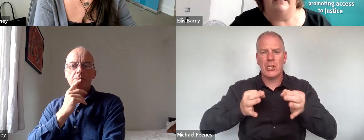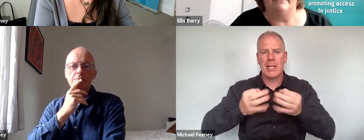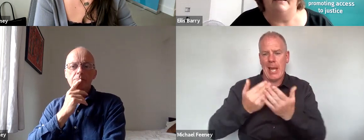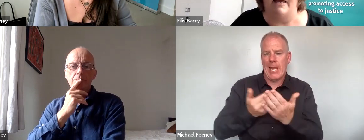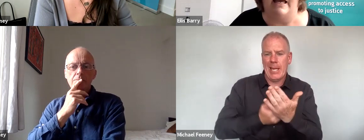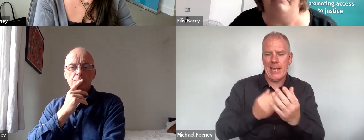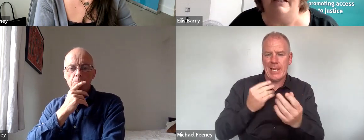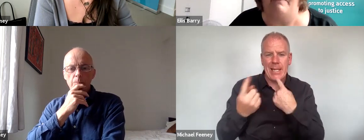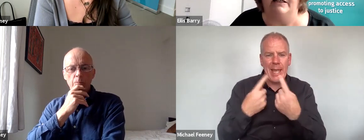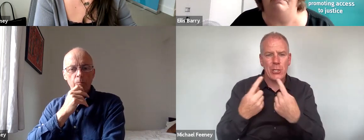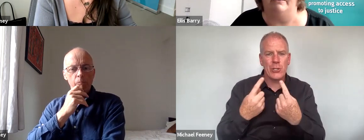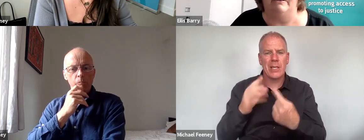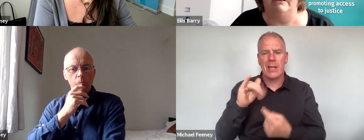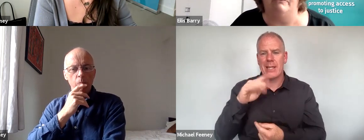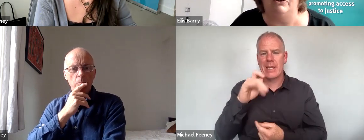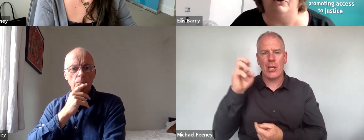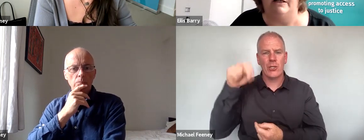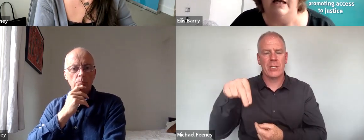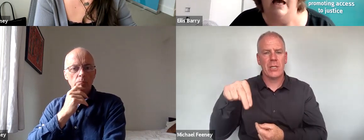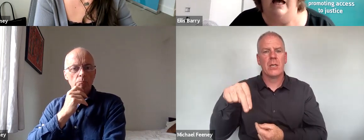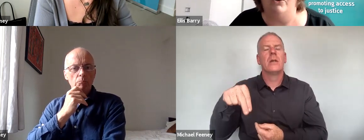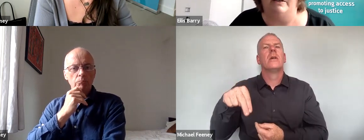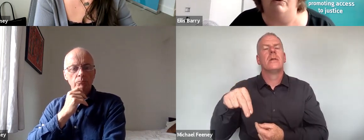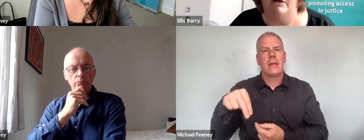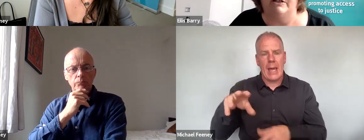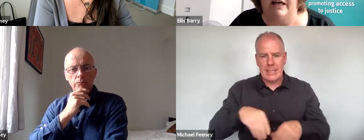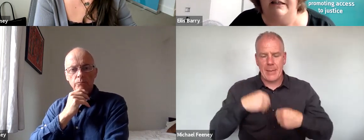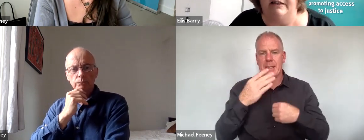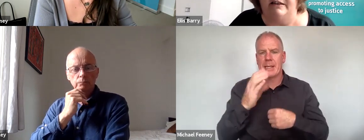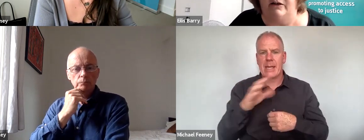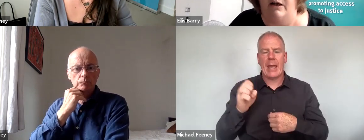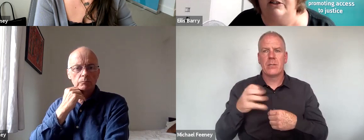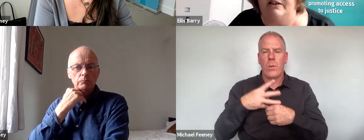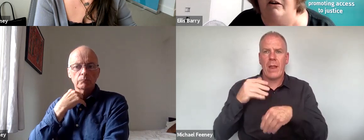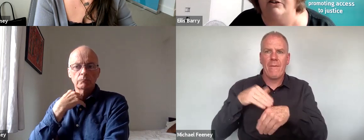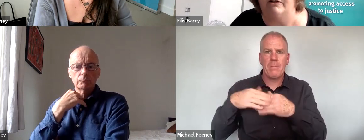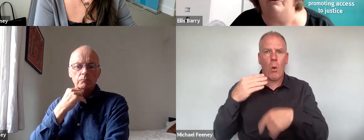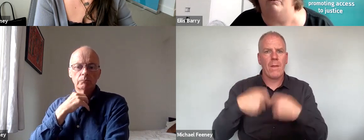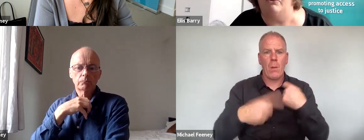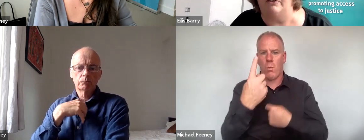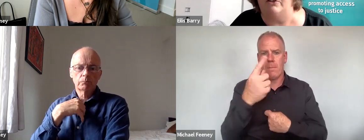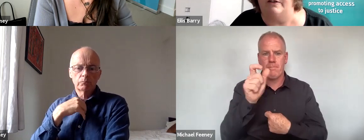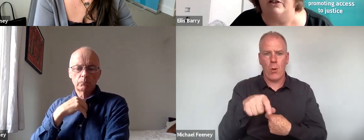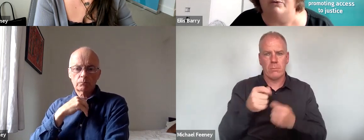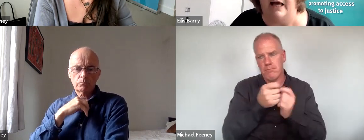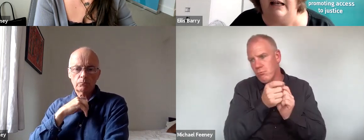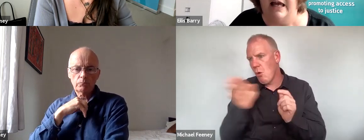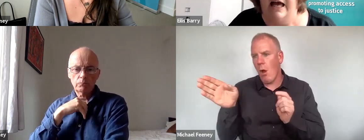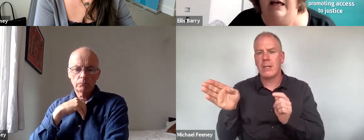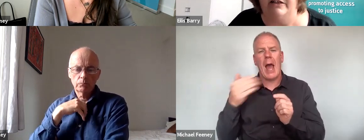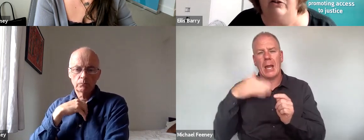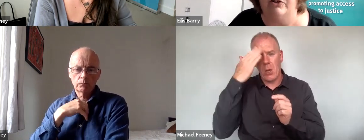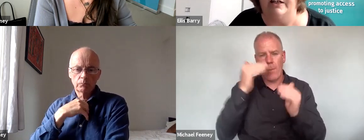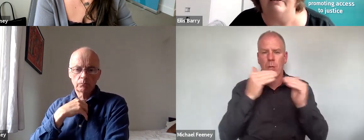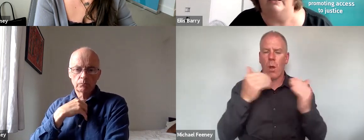take on cases that may have an impact beyond the individual. I know when I worked in the Equality Authority that we tried to do that as well,